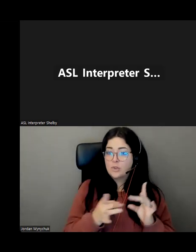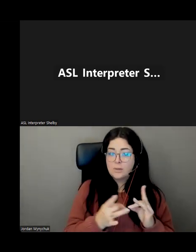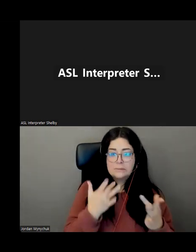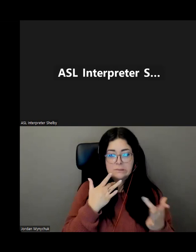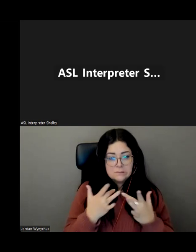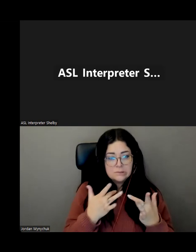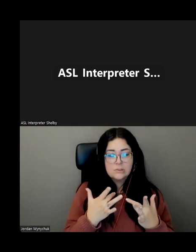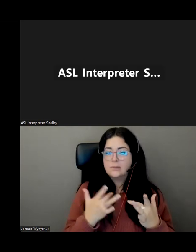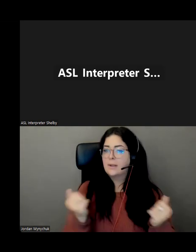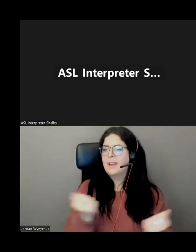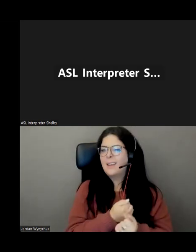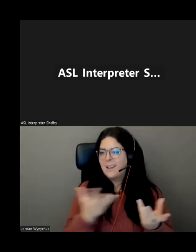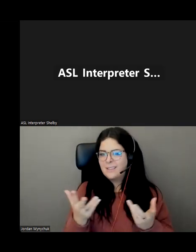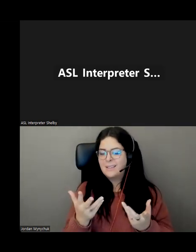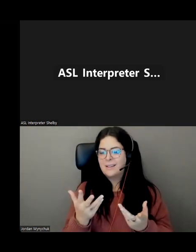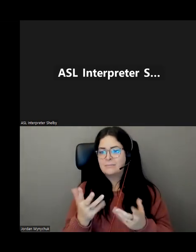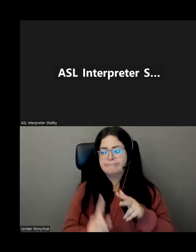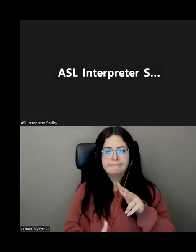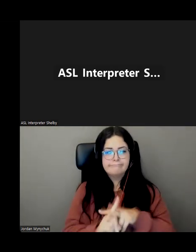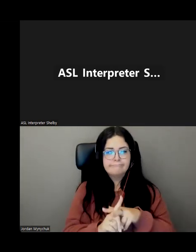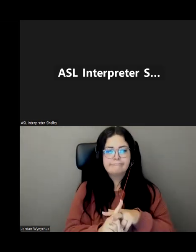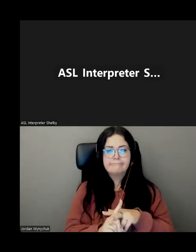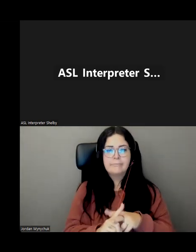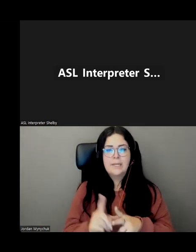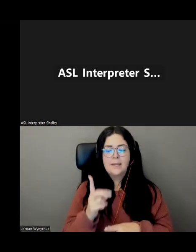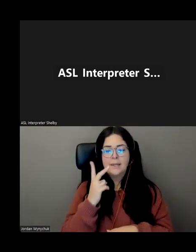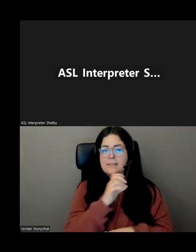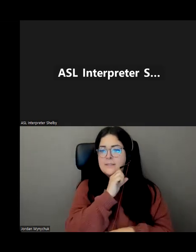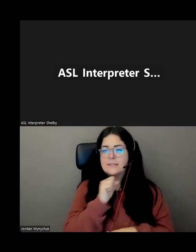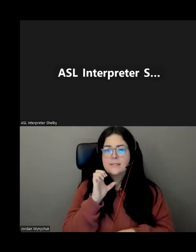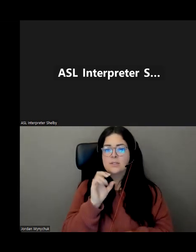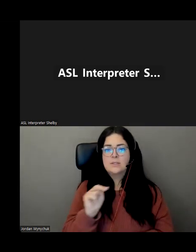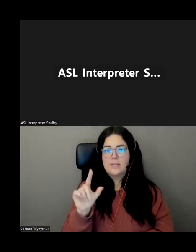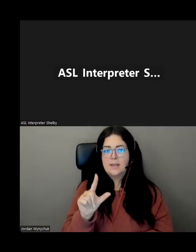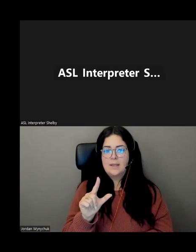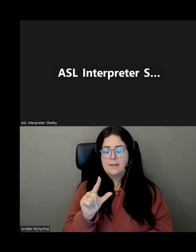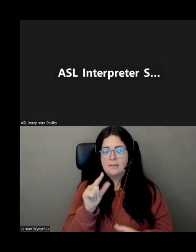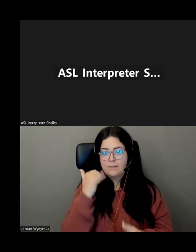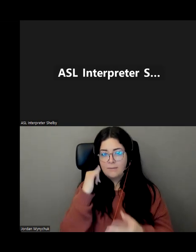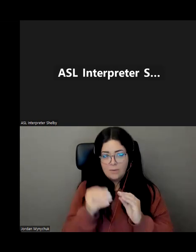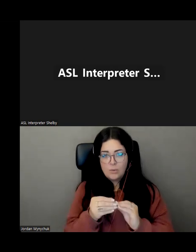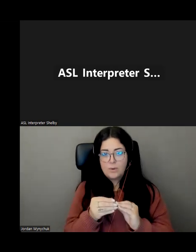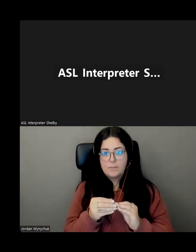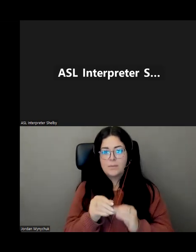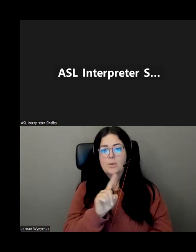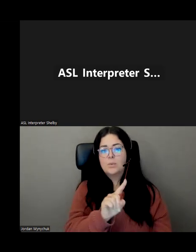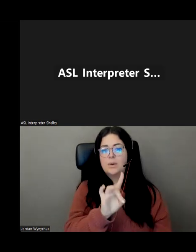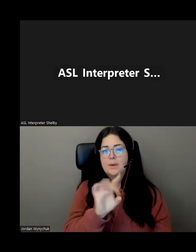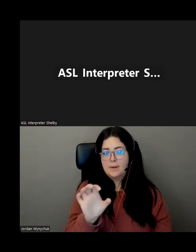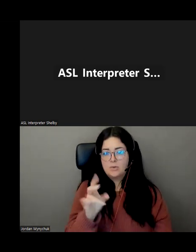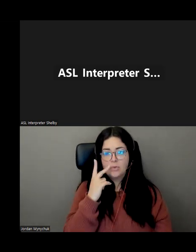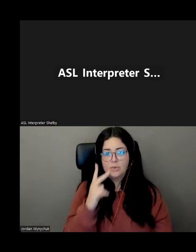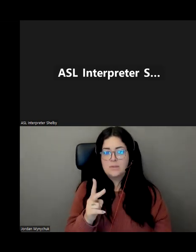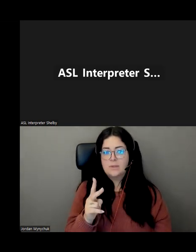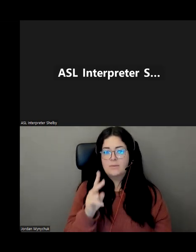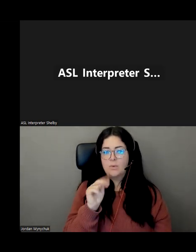if there's anything at all that we can help with there's seniors nl contact information on the screen 1-800 number that you see